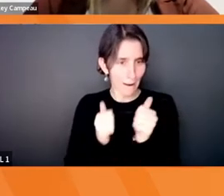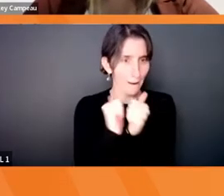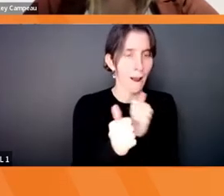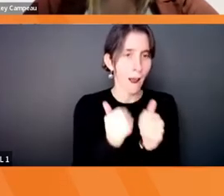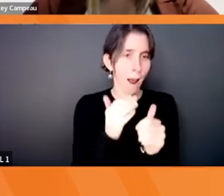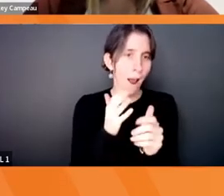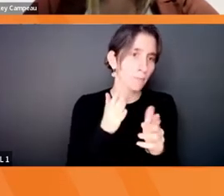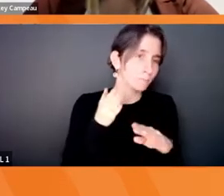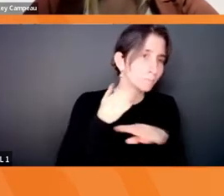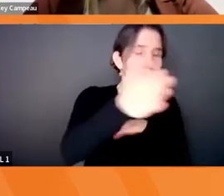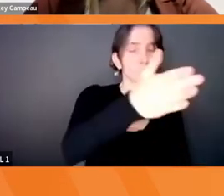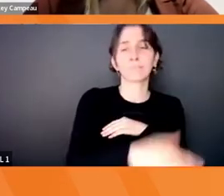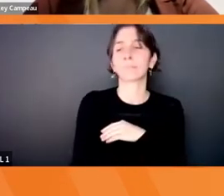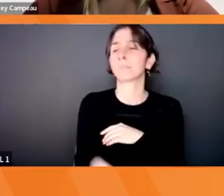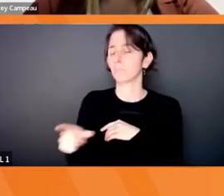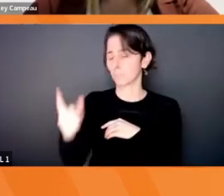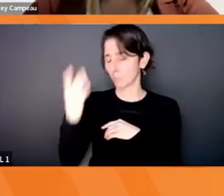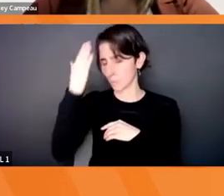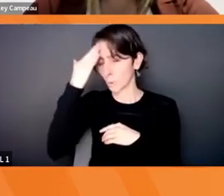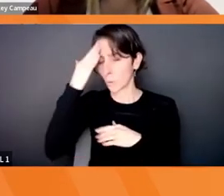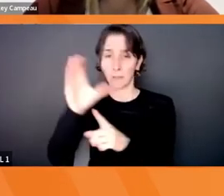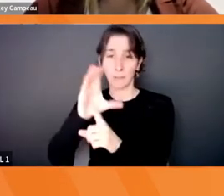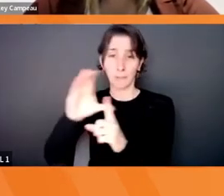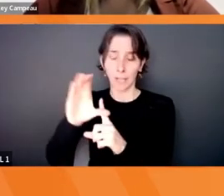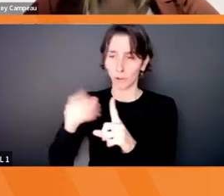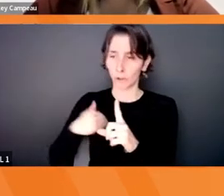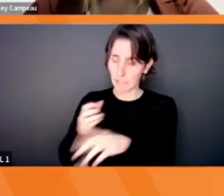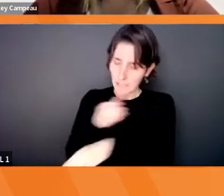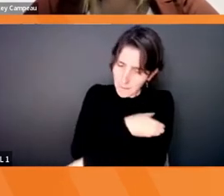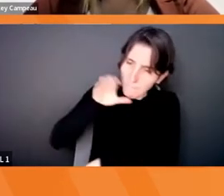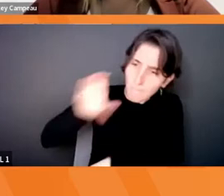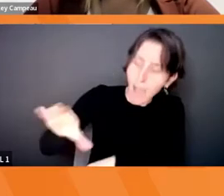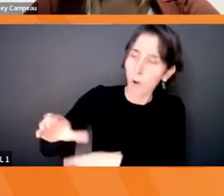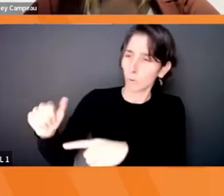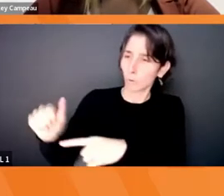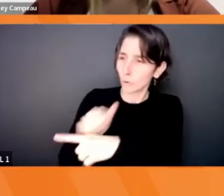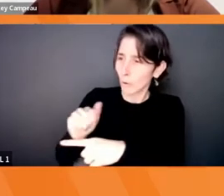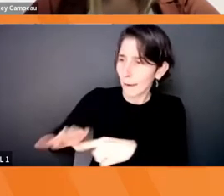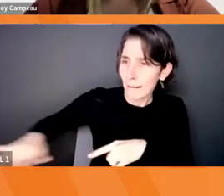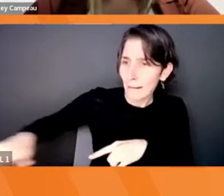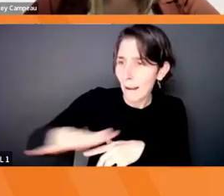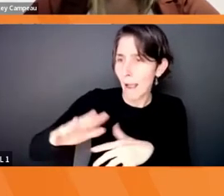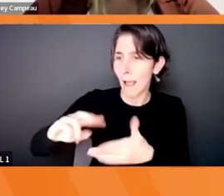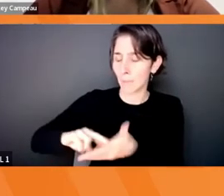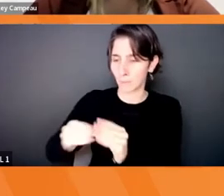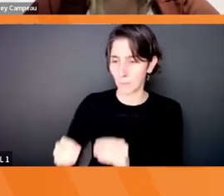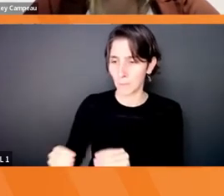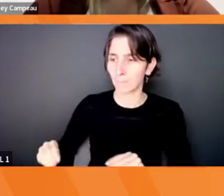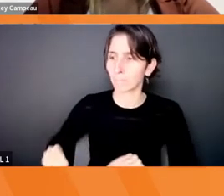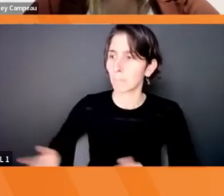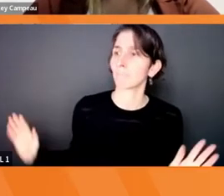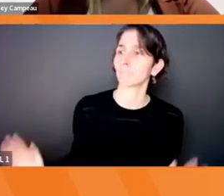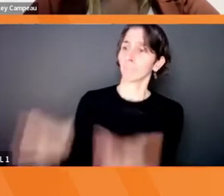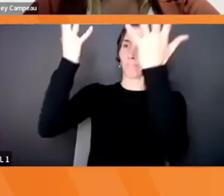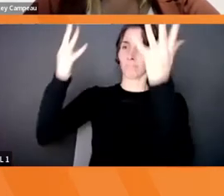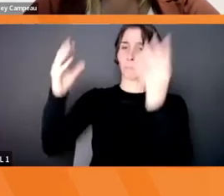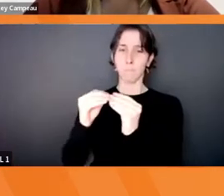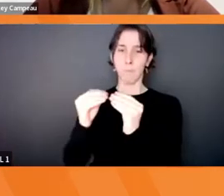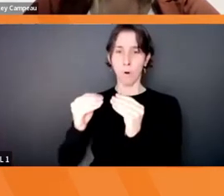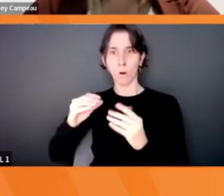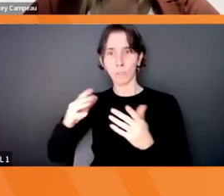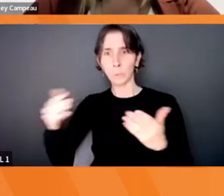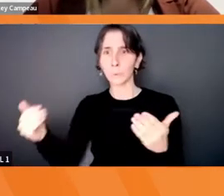understands that a culture that empowers and trains its innovators can create a thriving atmosphere for dynamic work with